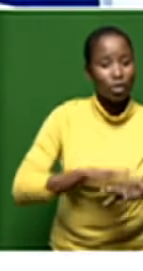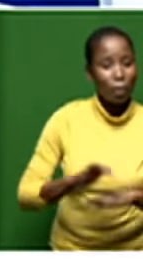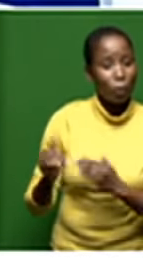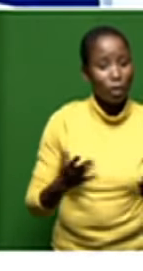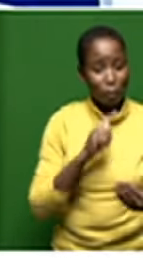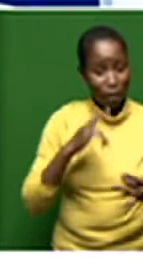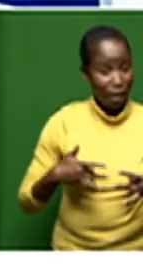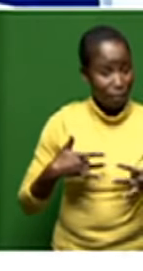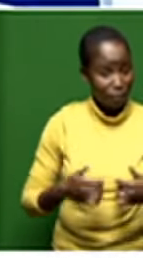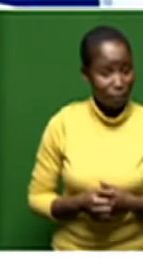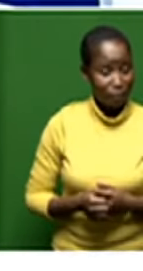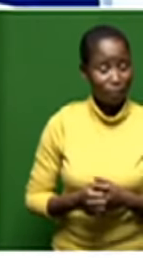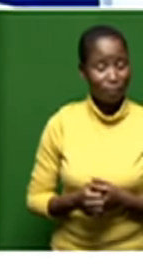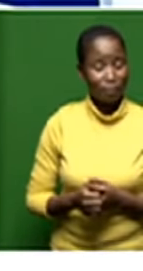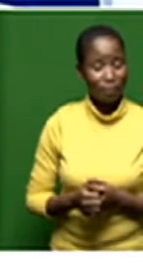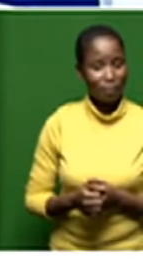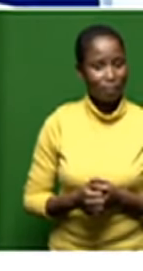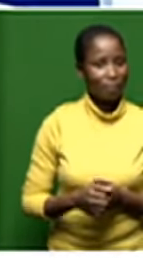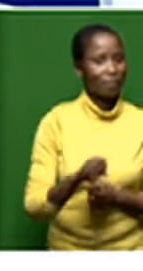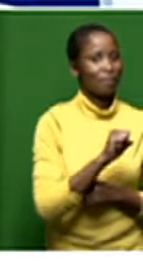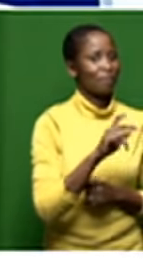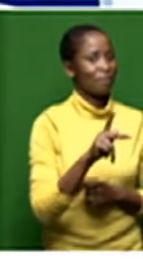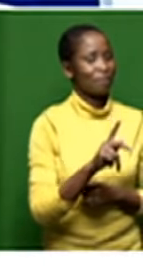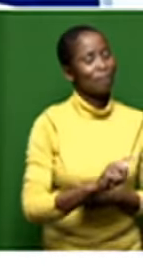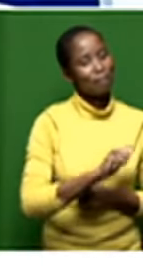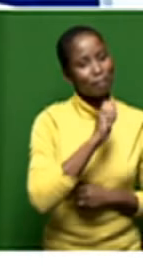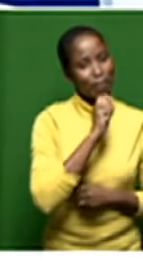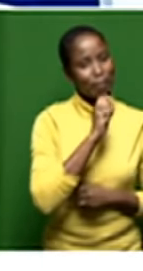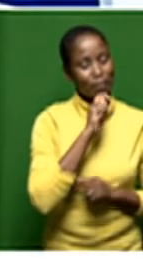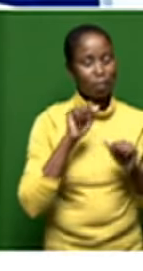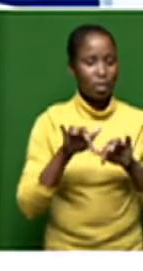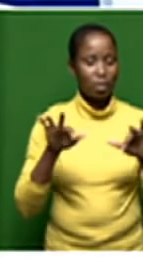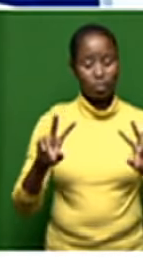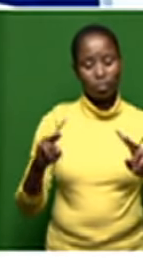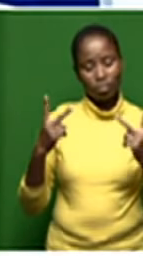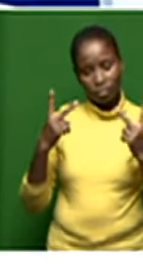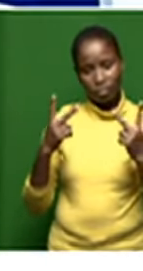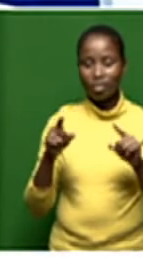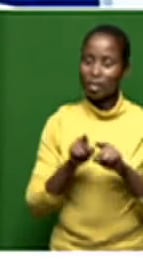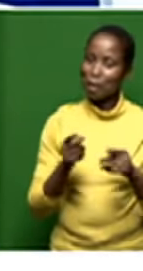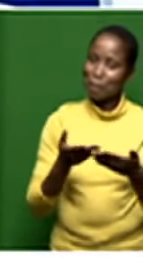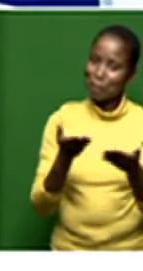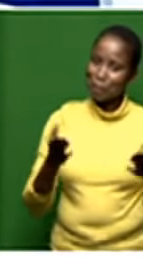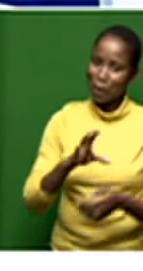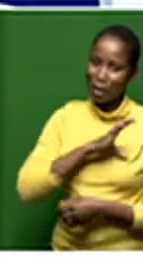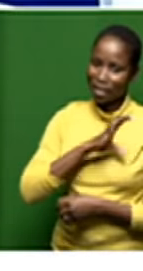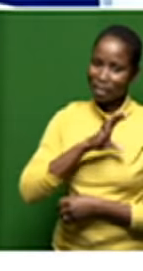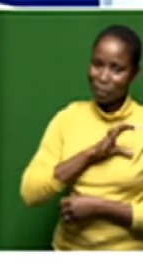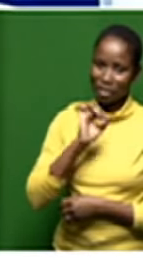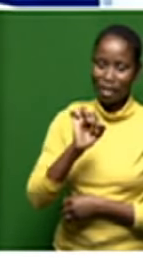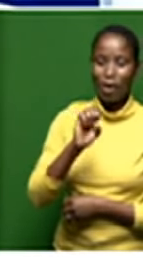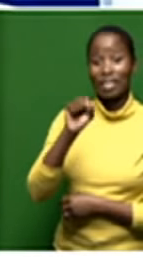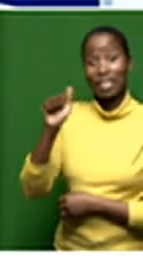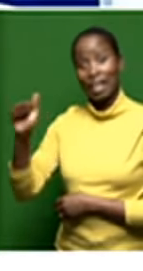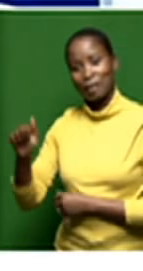morning live sakina good morning to your viewers to yourself and to the loyal customers of saa